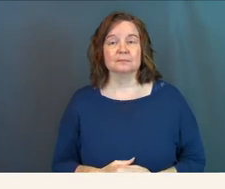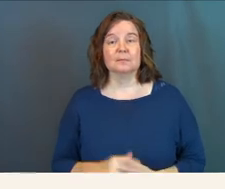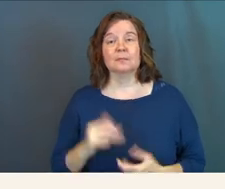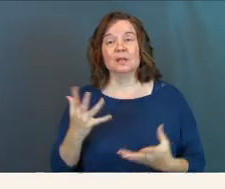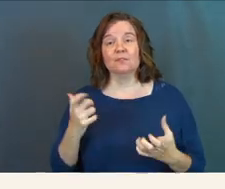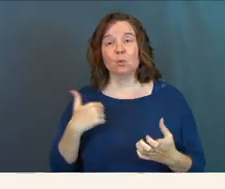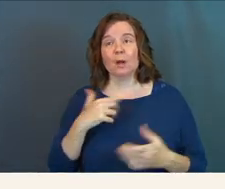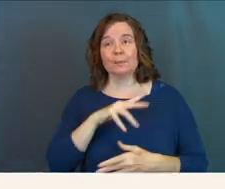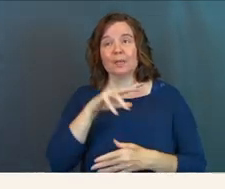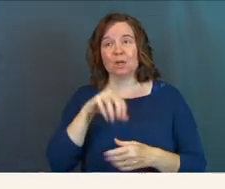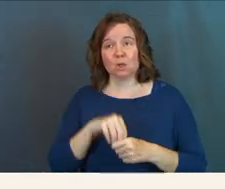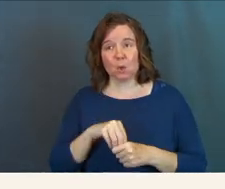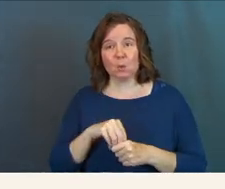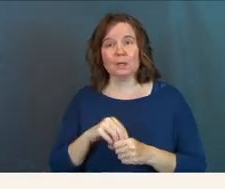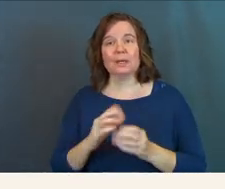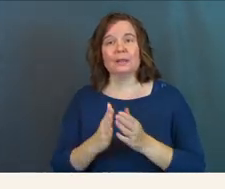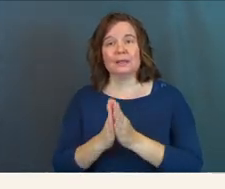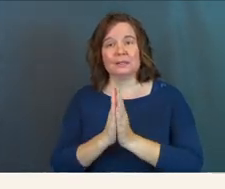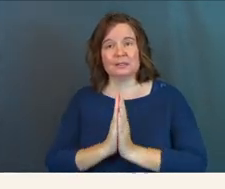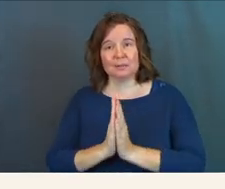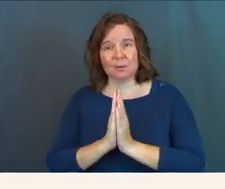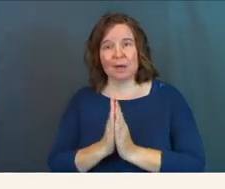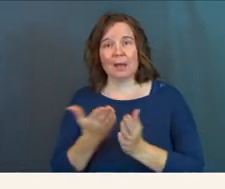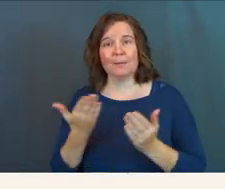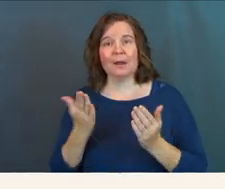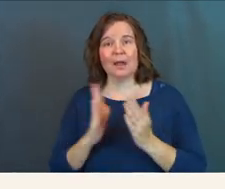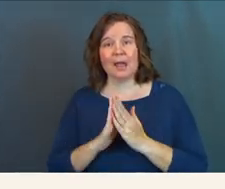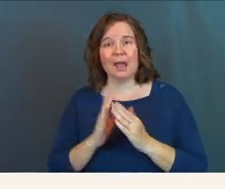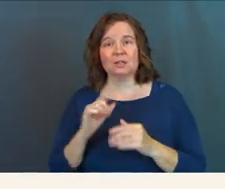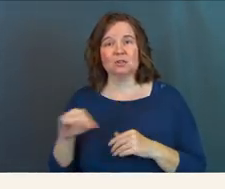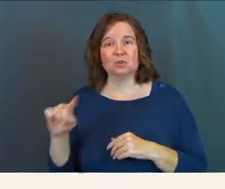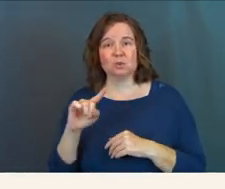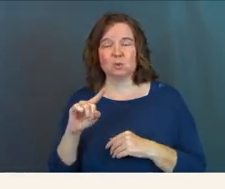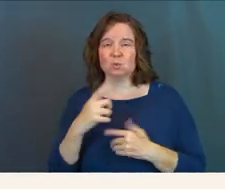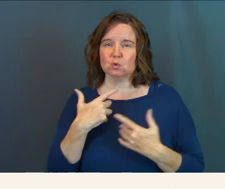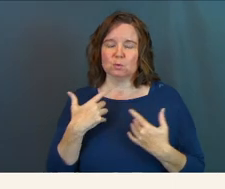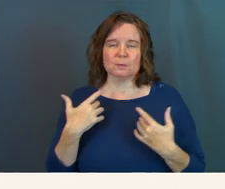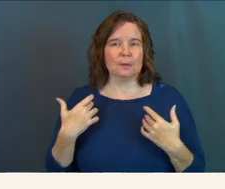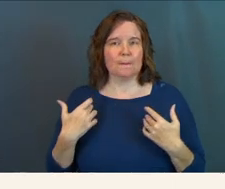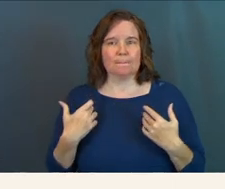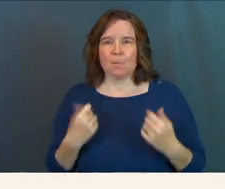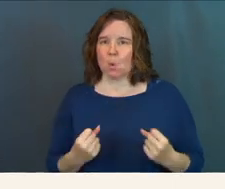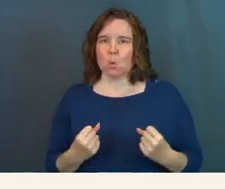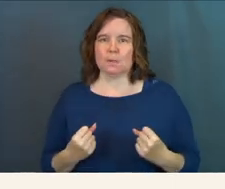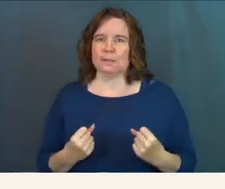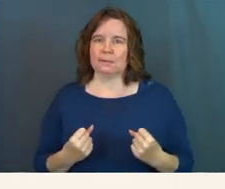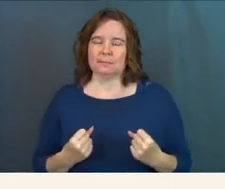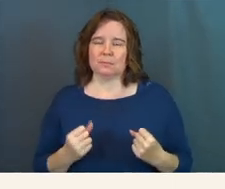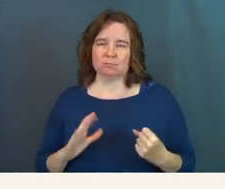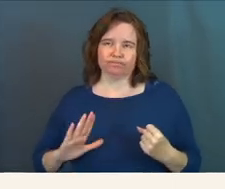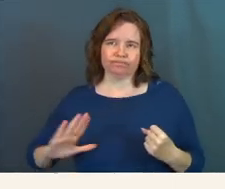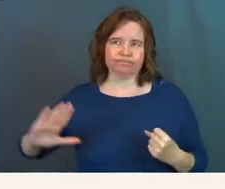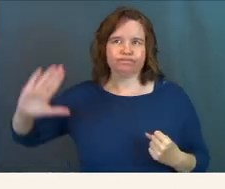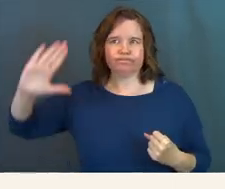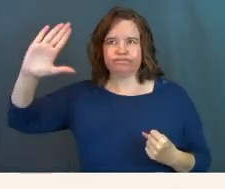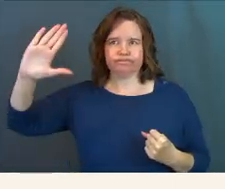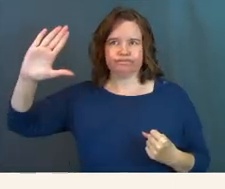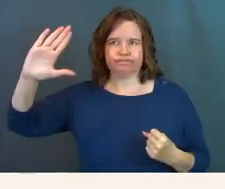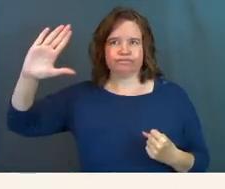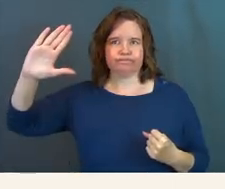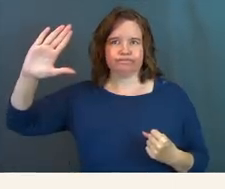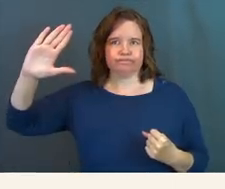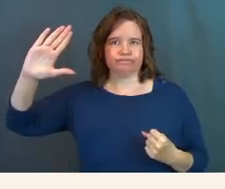But if you wanna be included in this prayer, I'm gonna ask you to boldly raise your hand high.